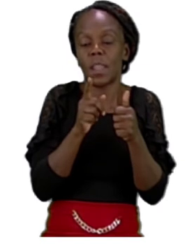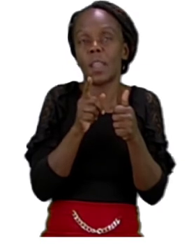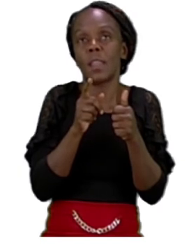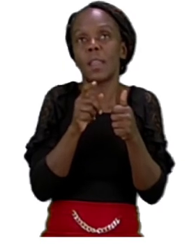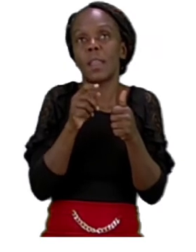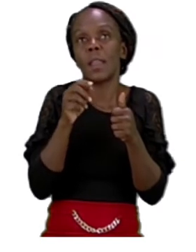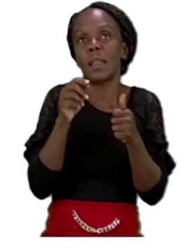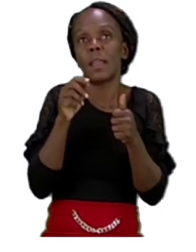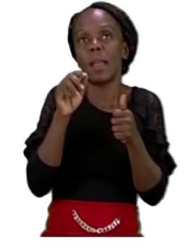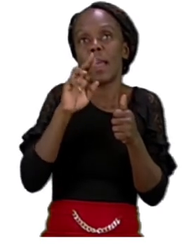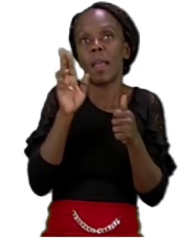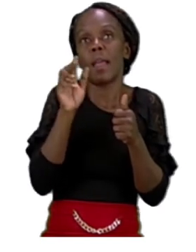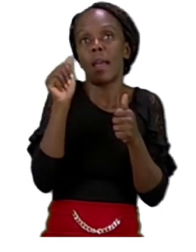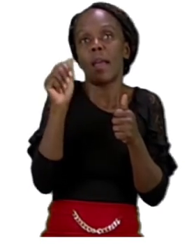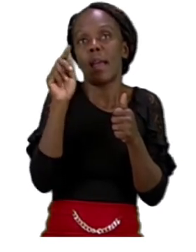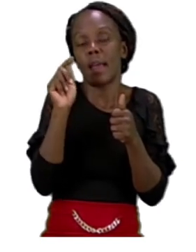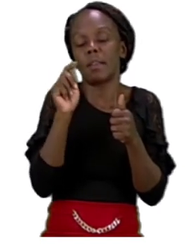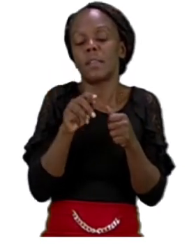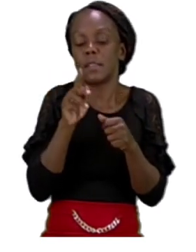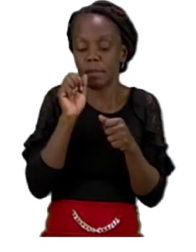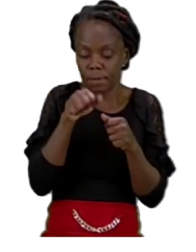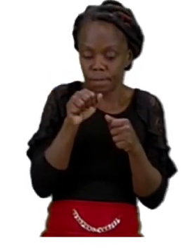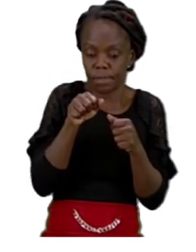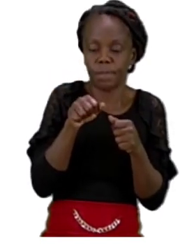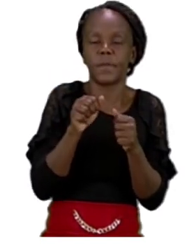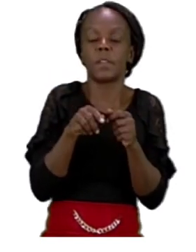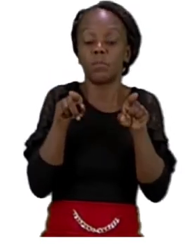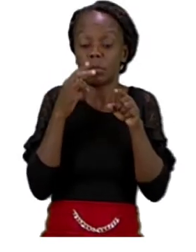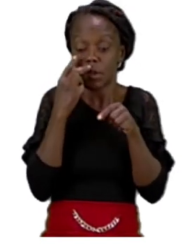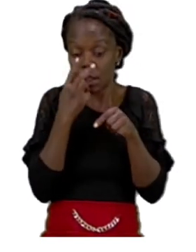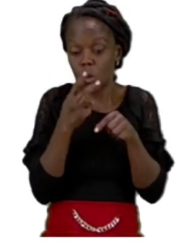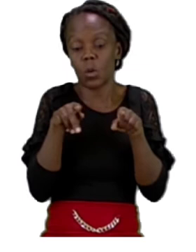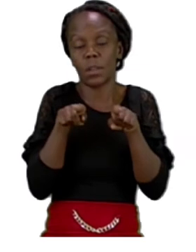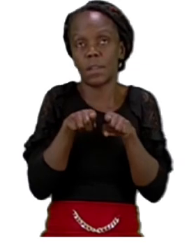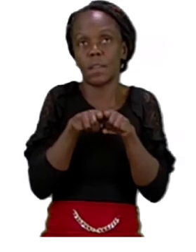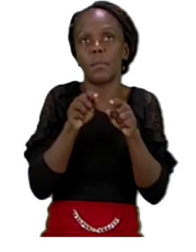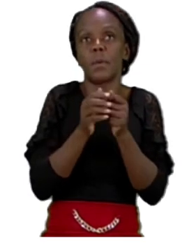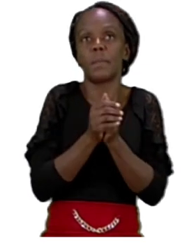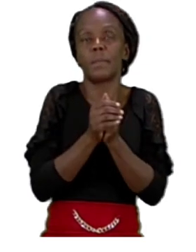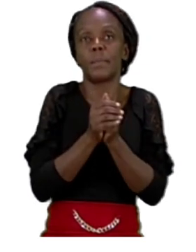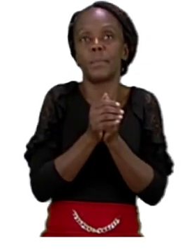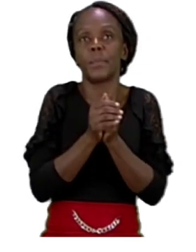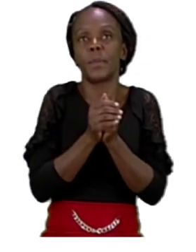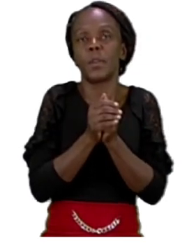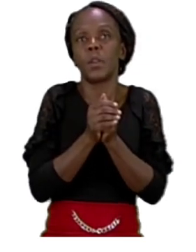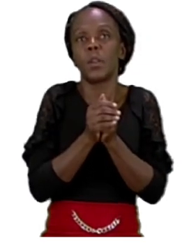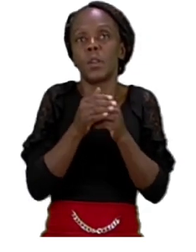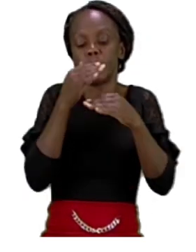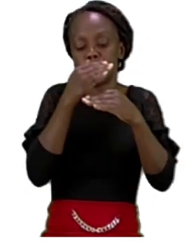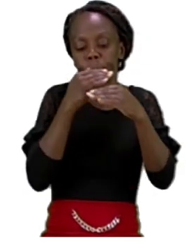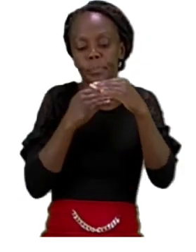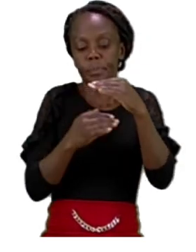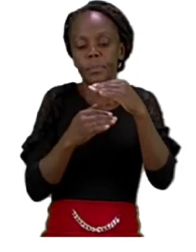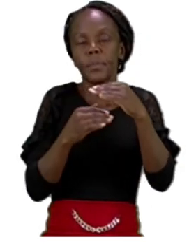we can see is a dog. Now we need to find the rhyming word. Is it the word